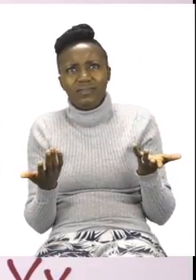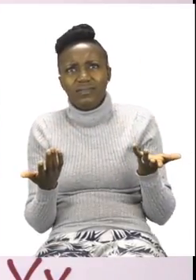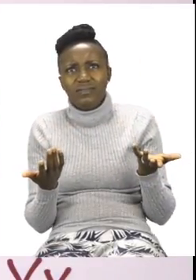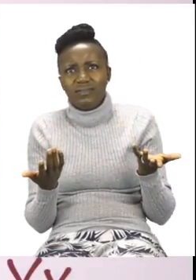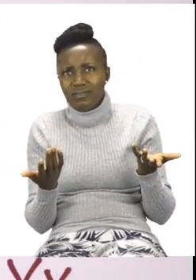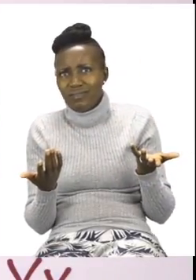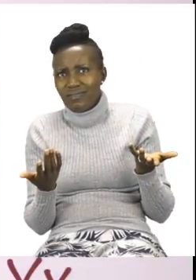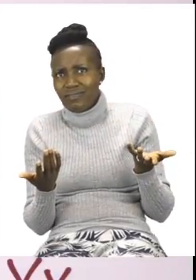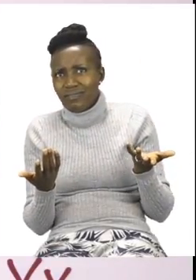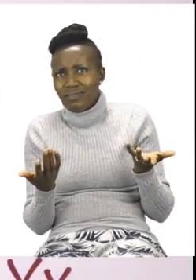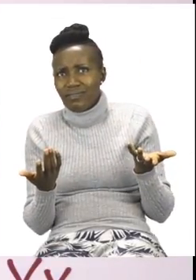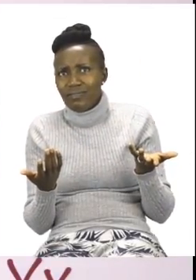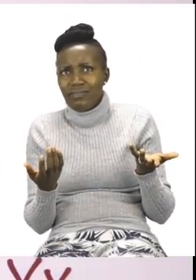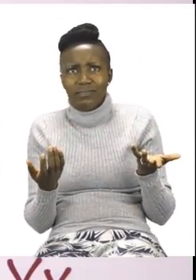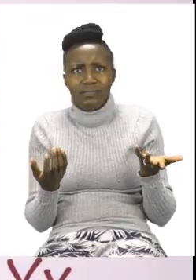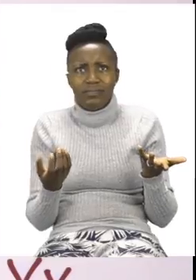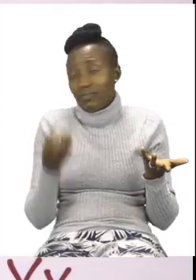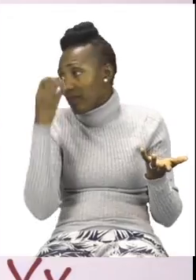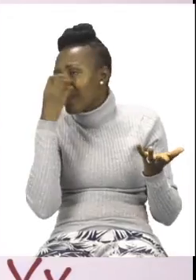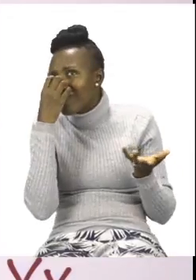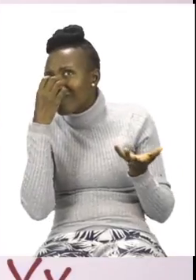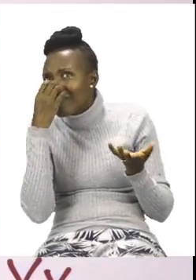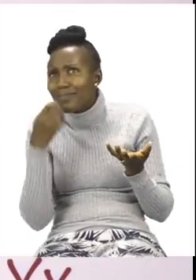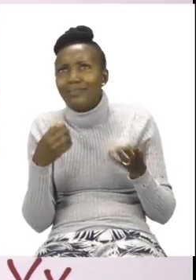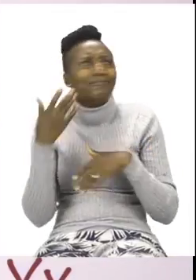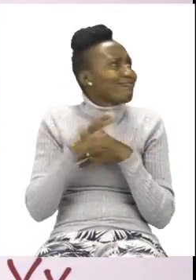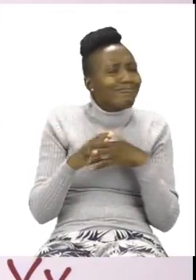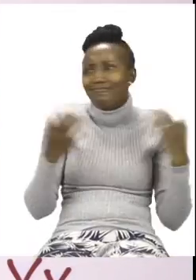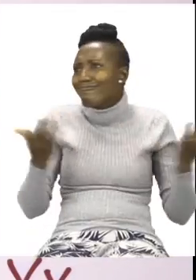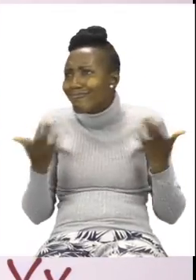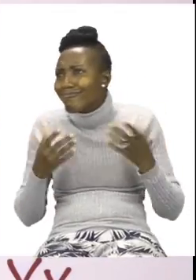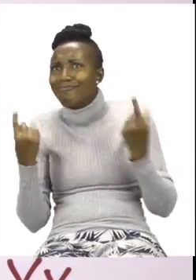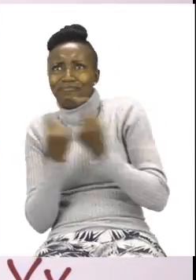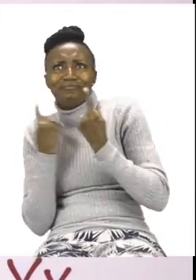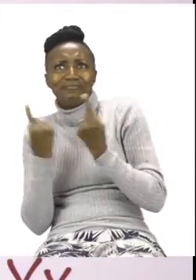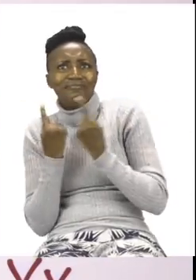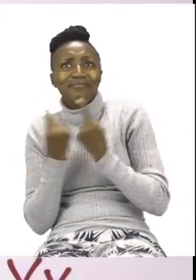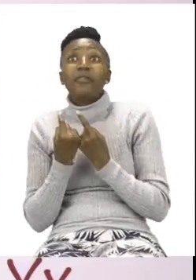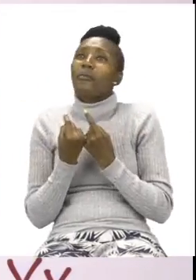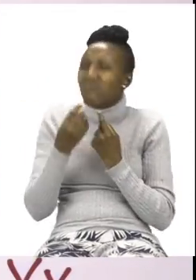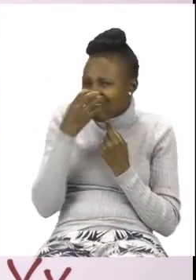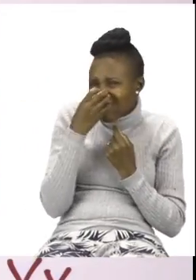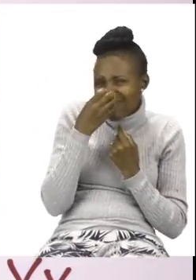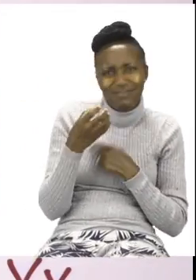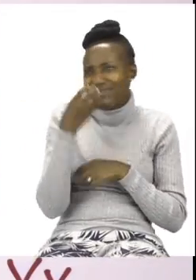he wants to come and pick me up. Zosie, I'm done. Let's go and play. Zosie,